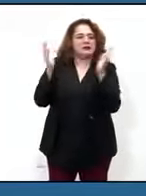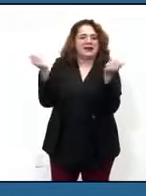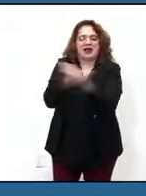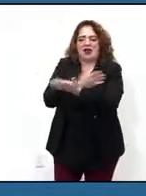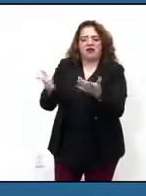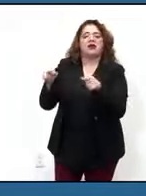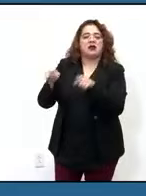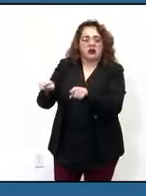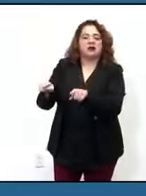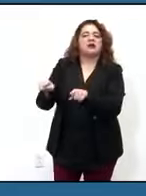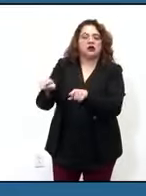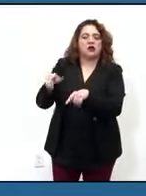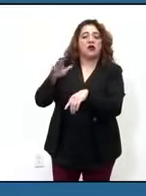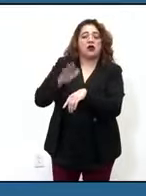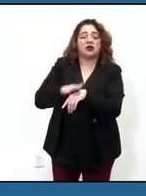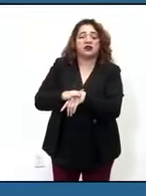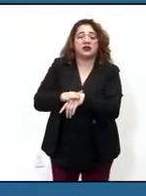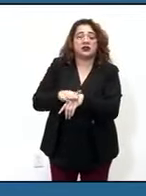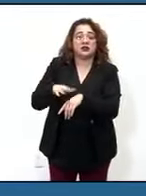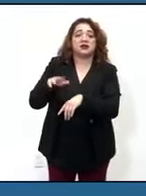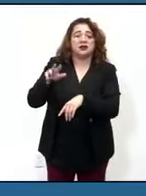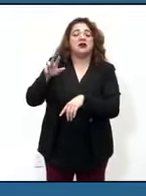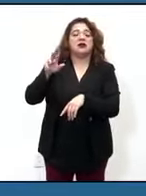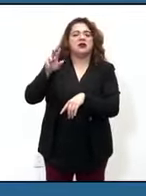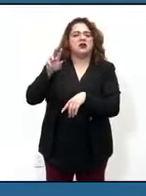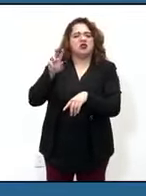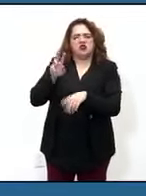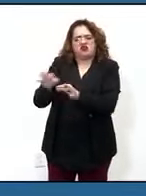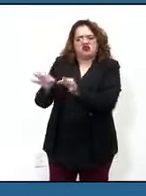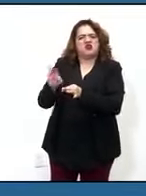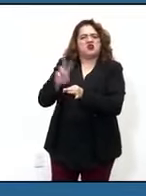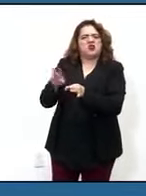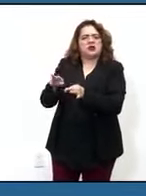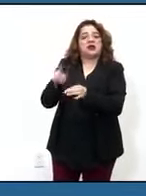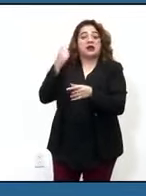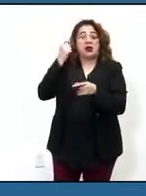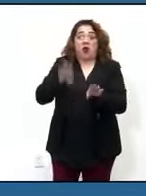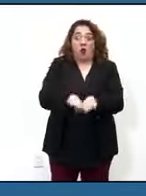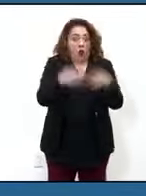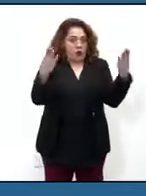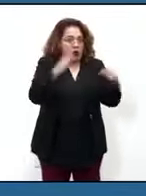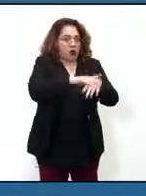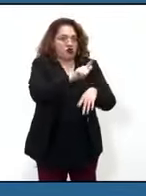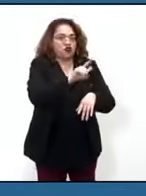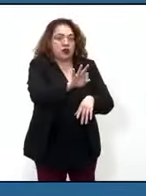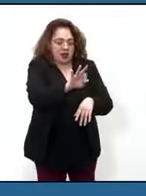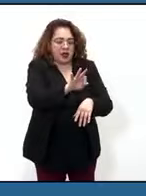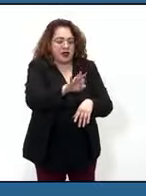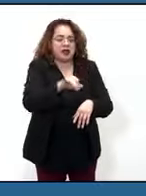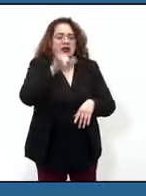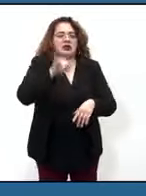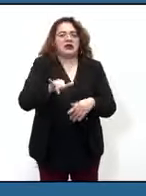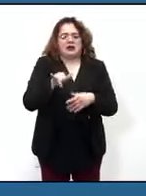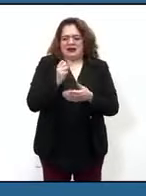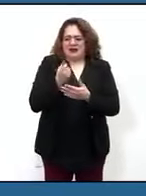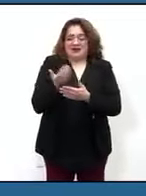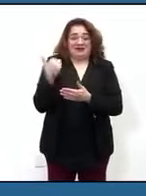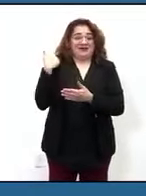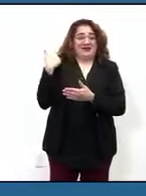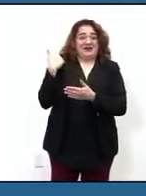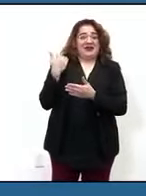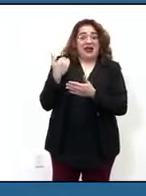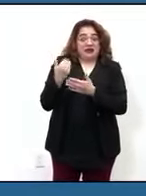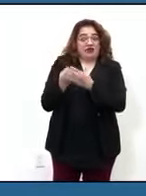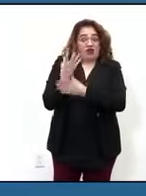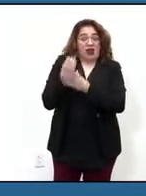That is new information to us in terms of meeting the adjusted case rate this week, but we have been planning since last spring to bring